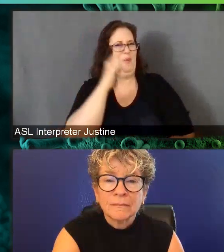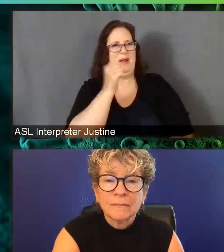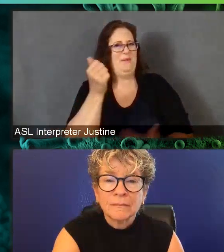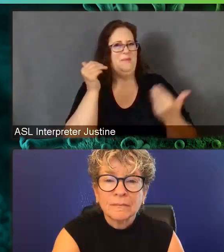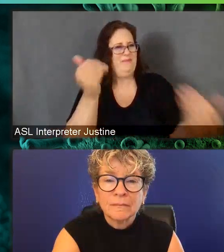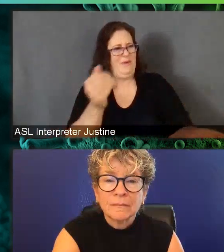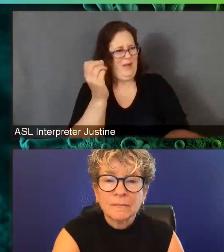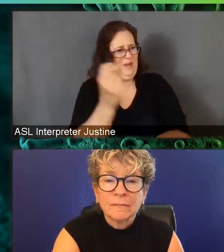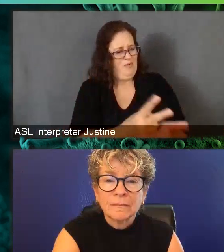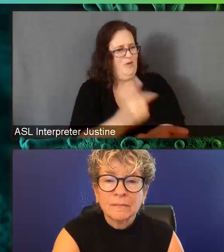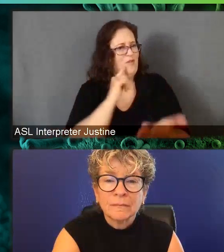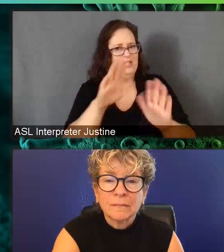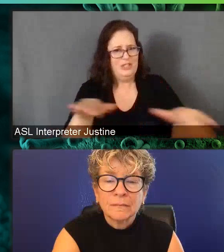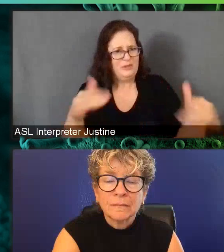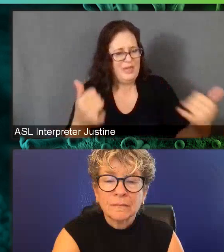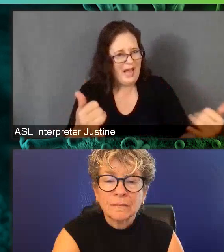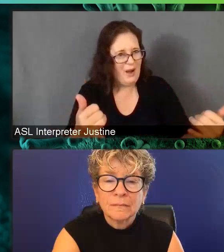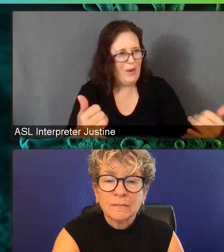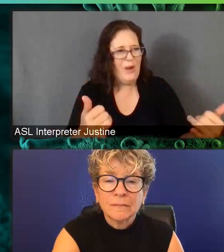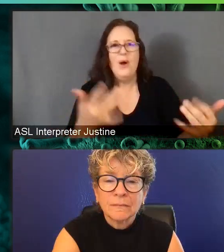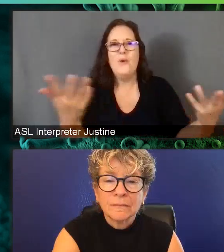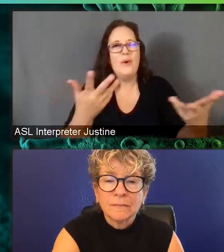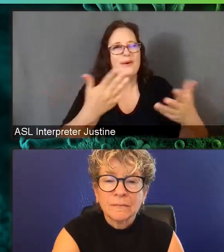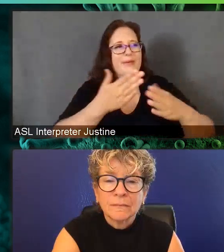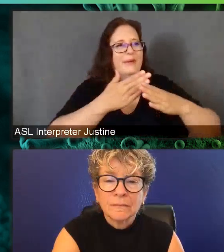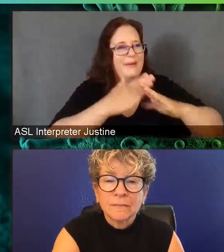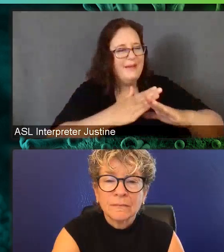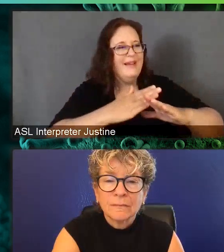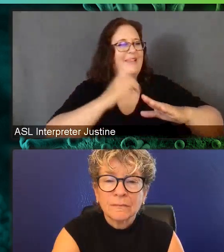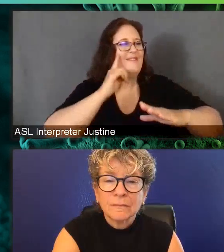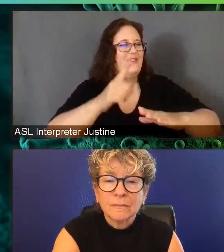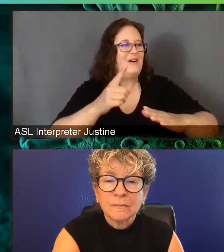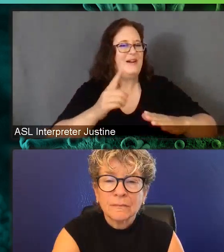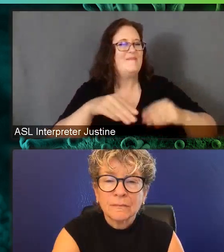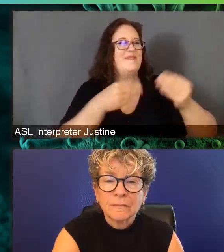now? And what are the hurdles and what are the things we've got to see?